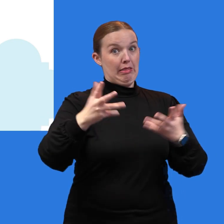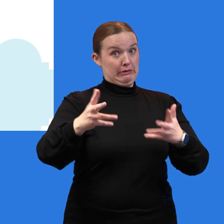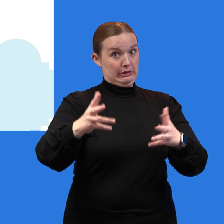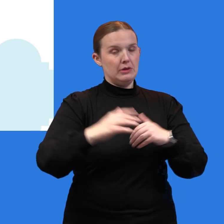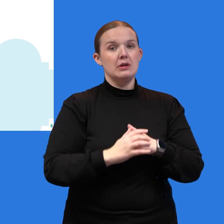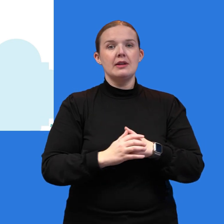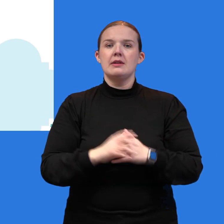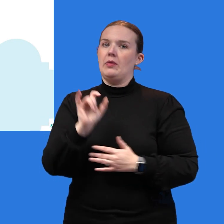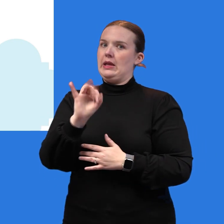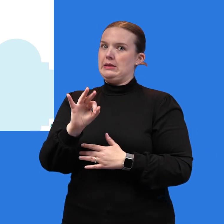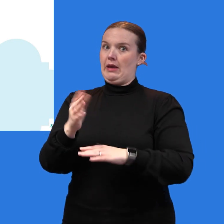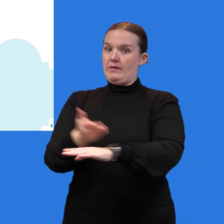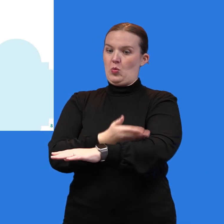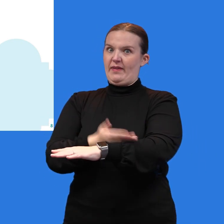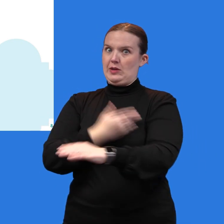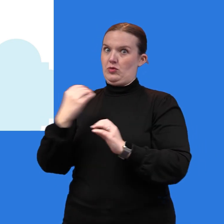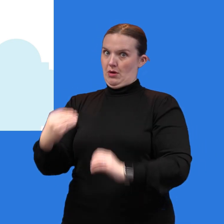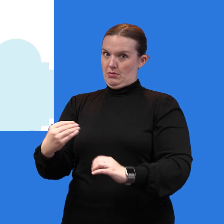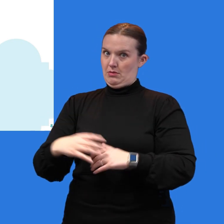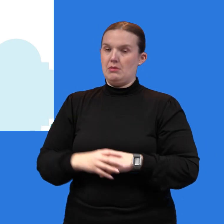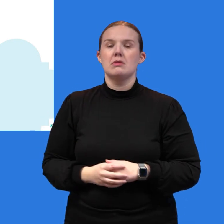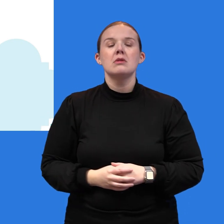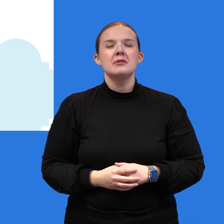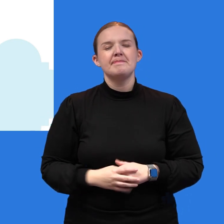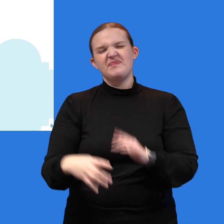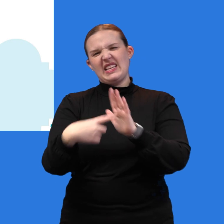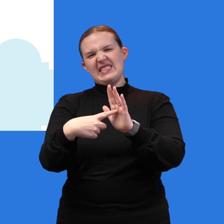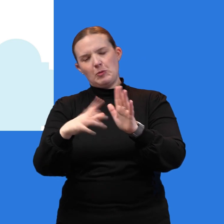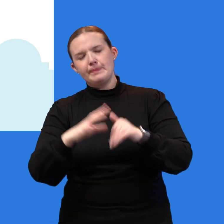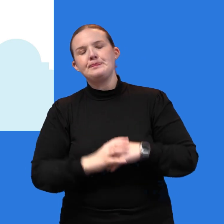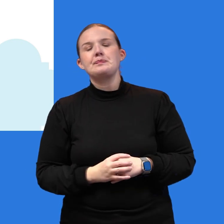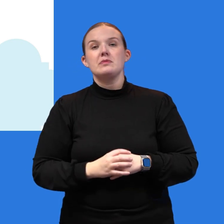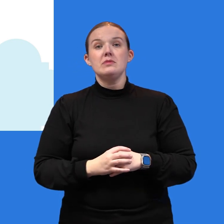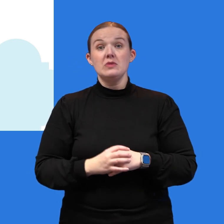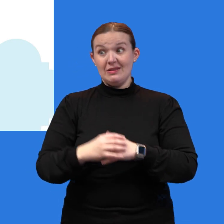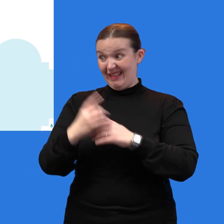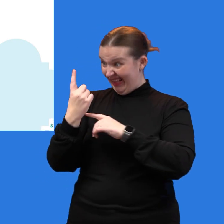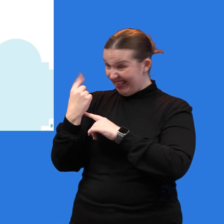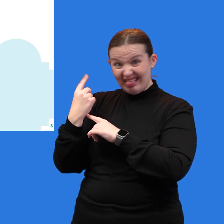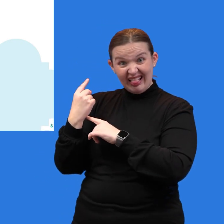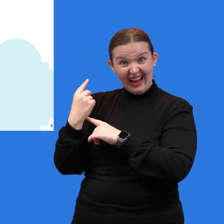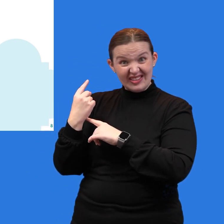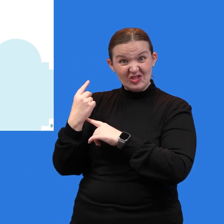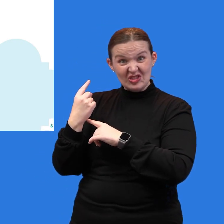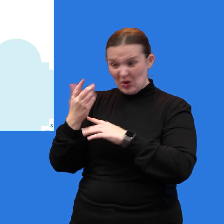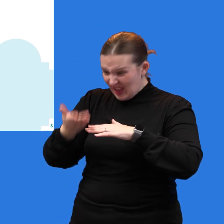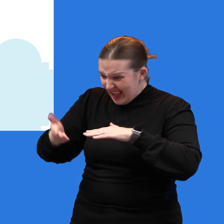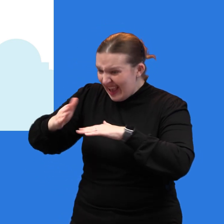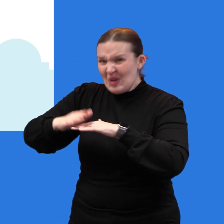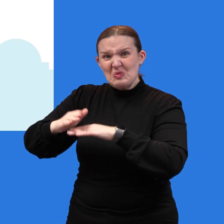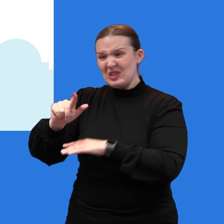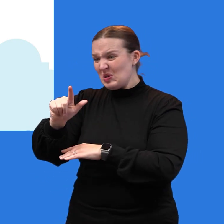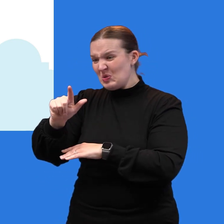provided that no additional improvements have been added to the property. So, for example, last year, when values went up on